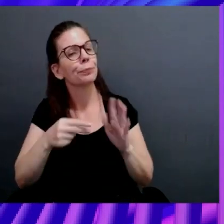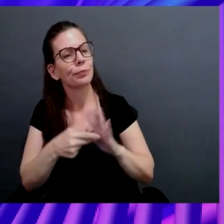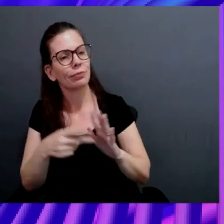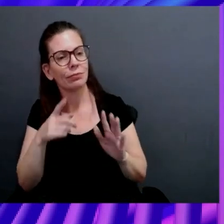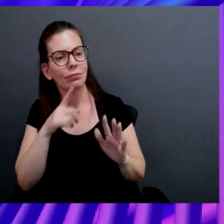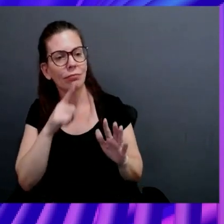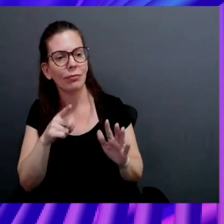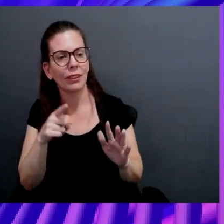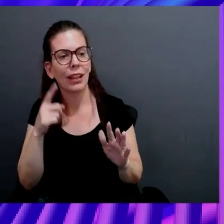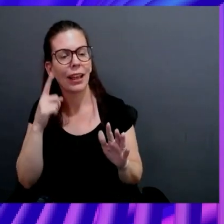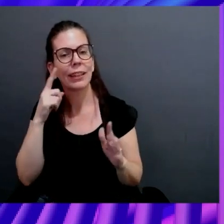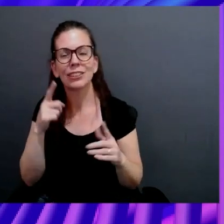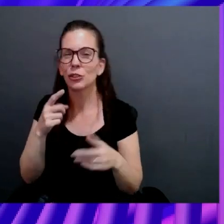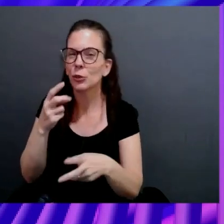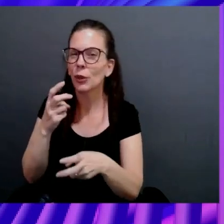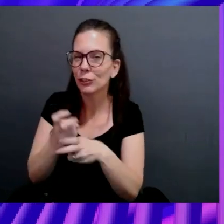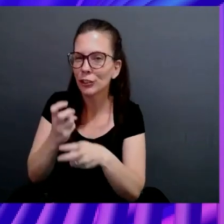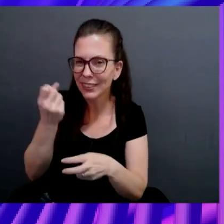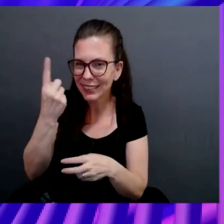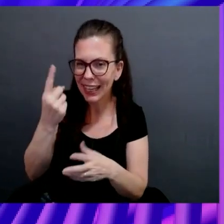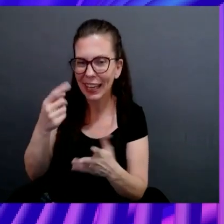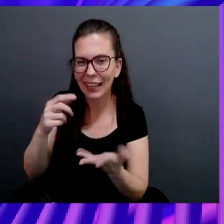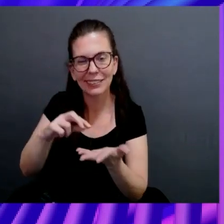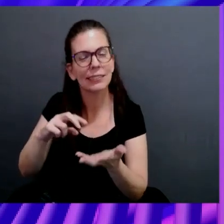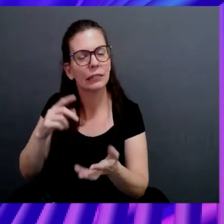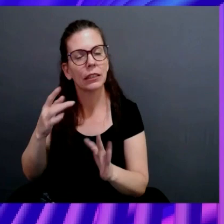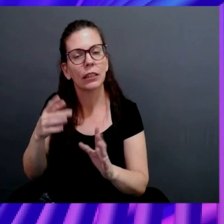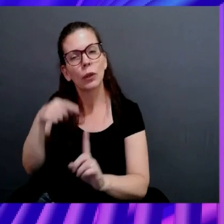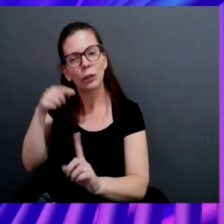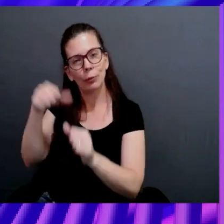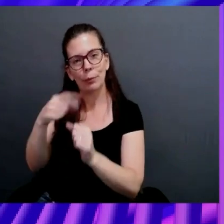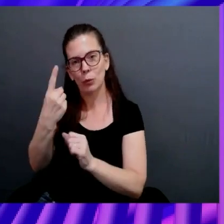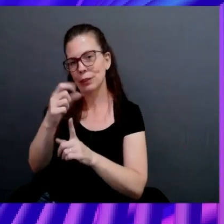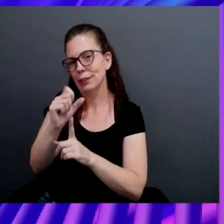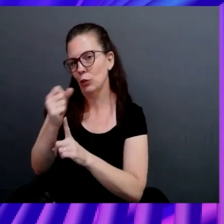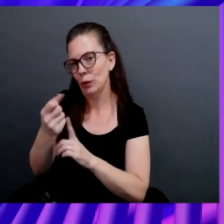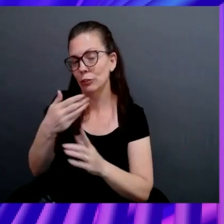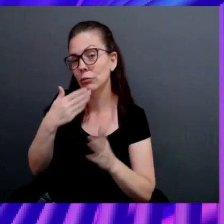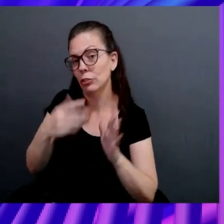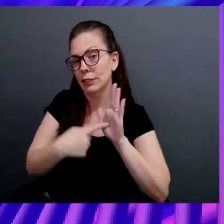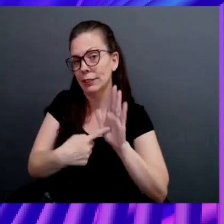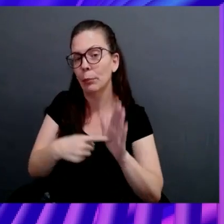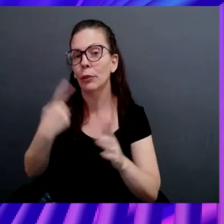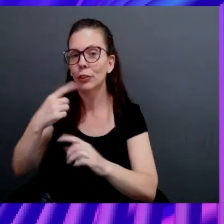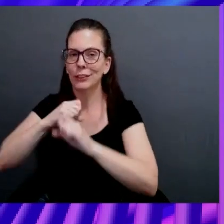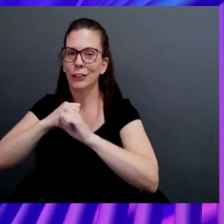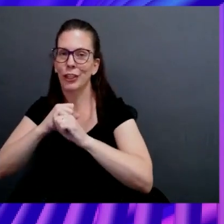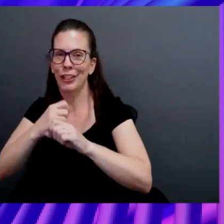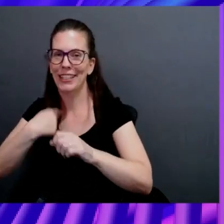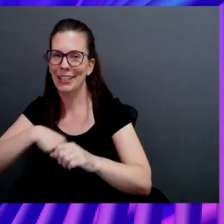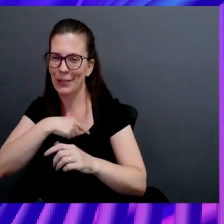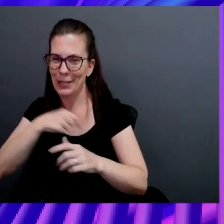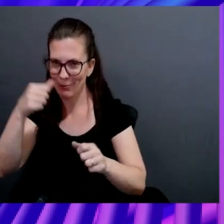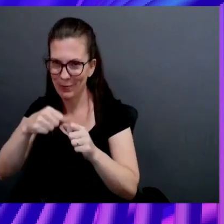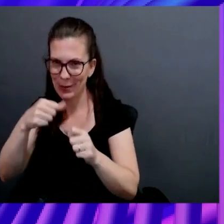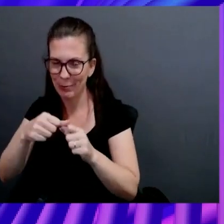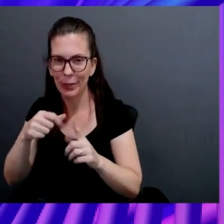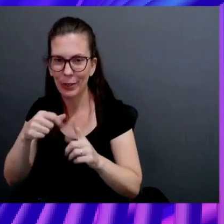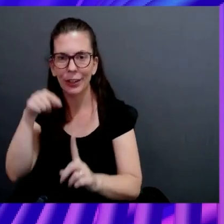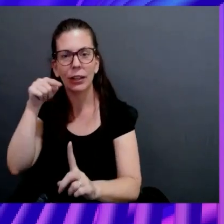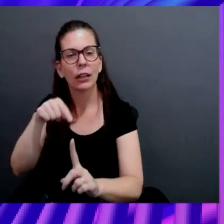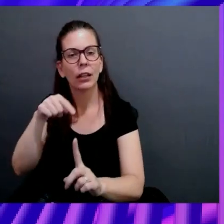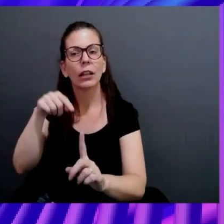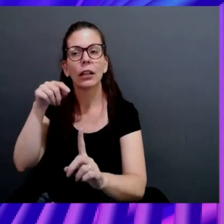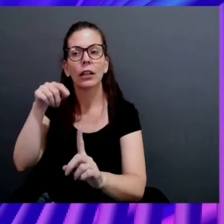to understand it, we need to remember, like, one situation that I think in the security space we all remember, which is basically log4shell. So,